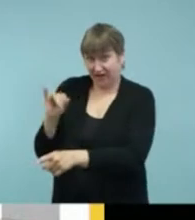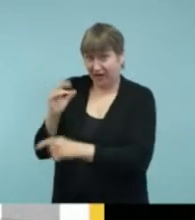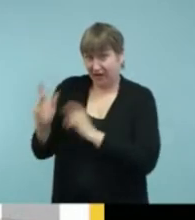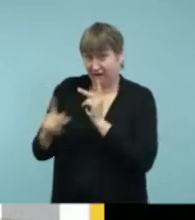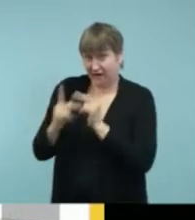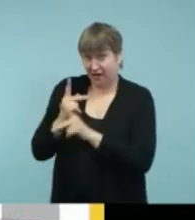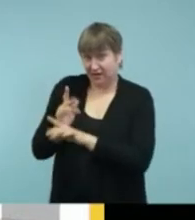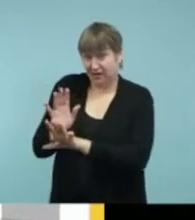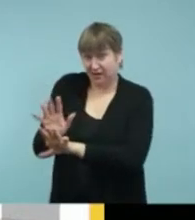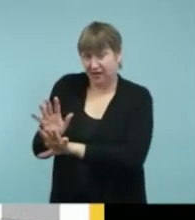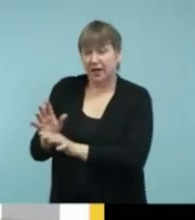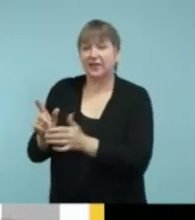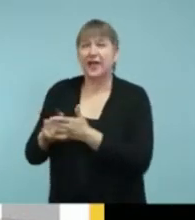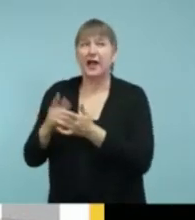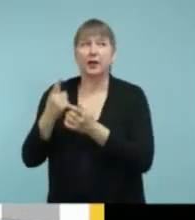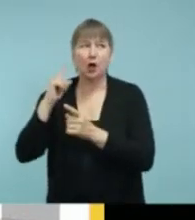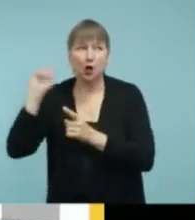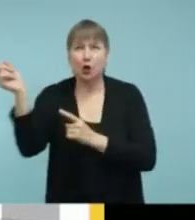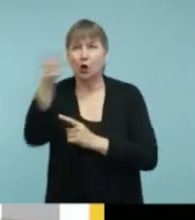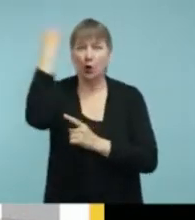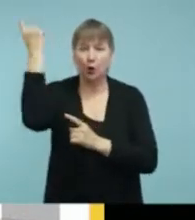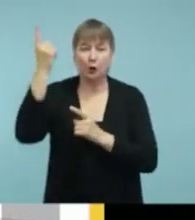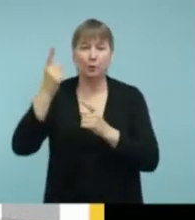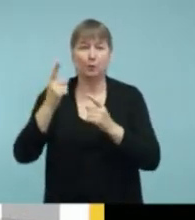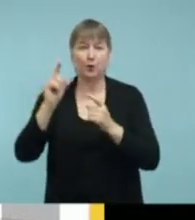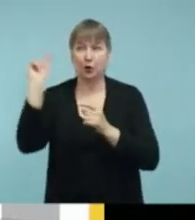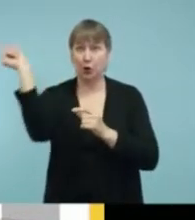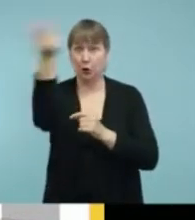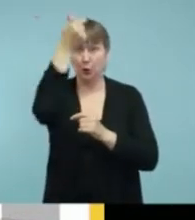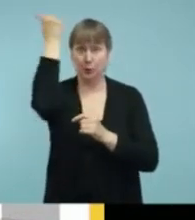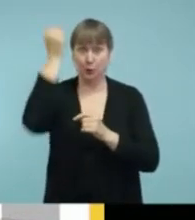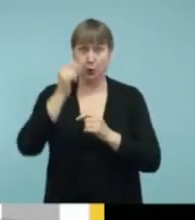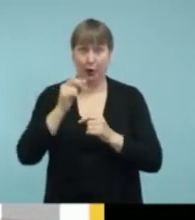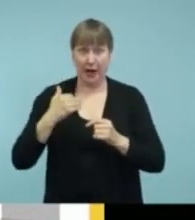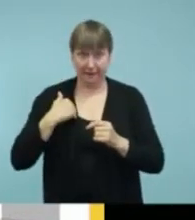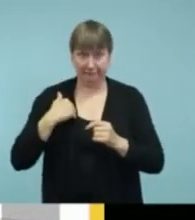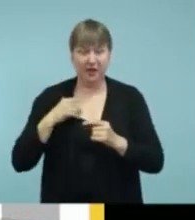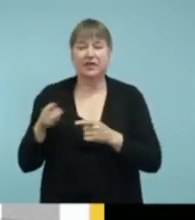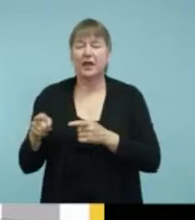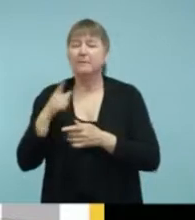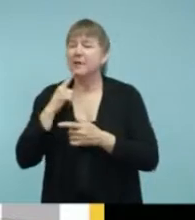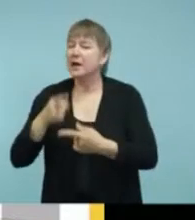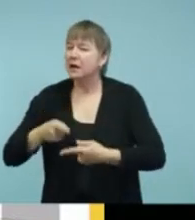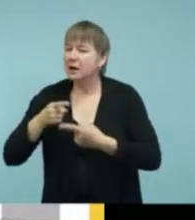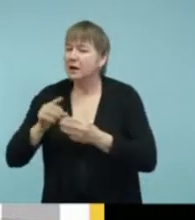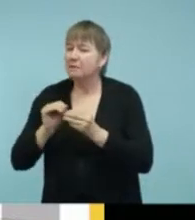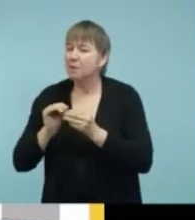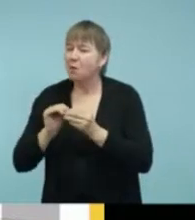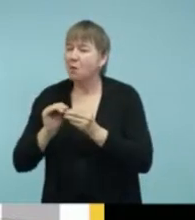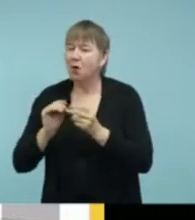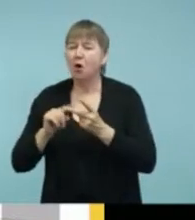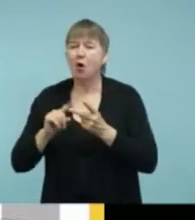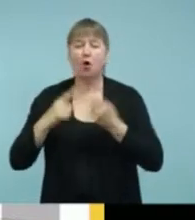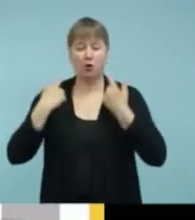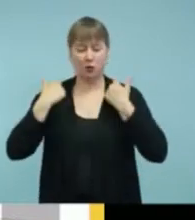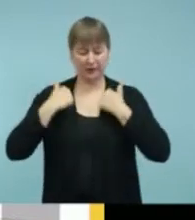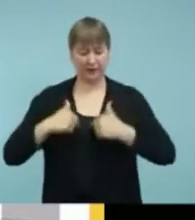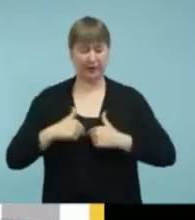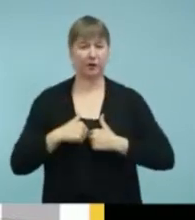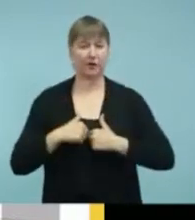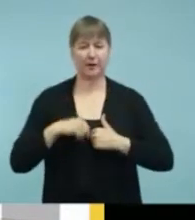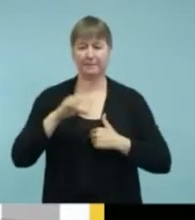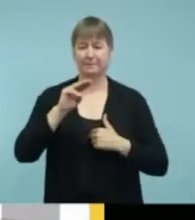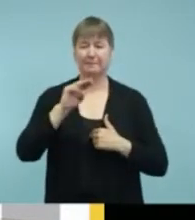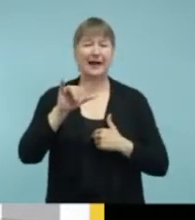looped room or if they are listening with a neck loop, like the MyLink receiver or